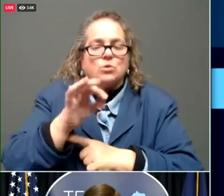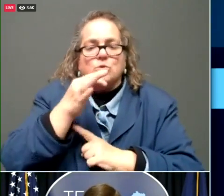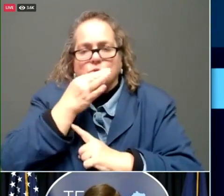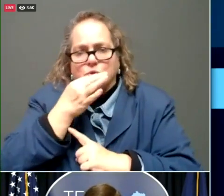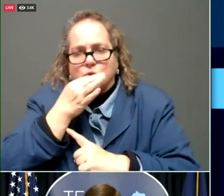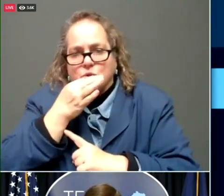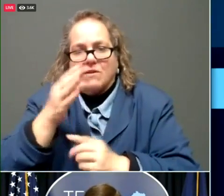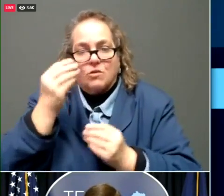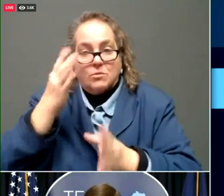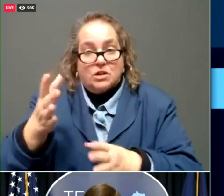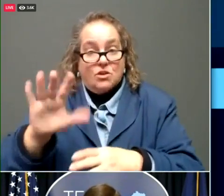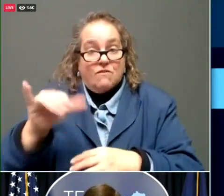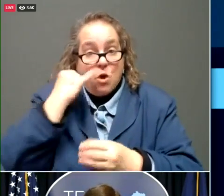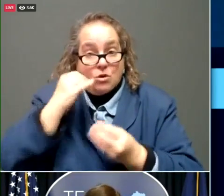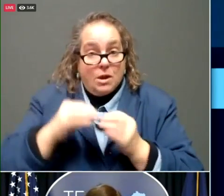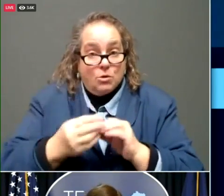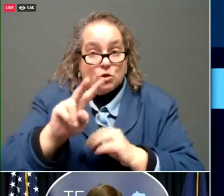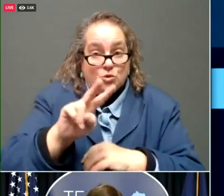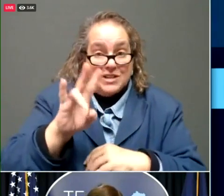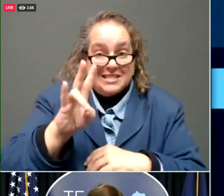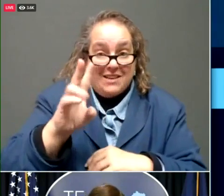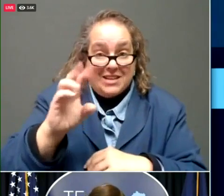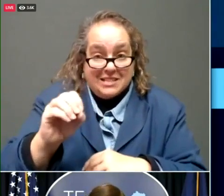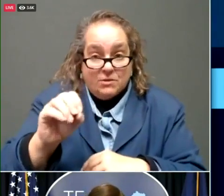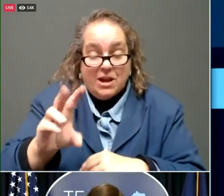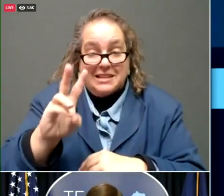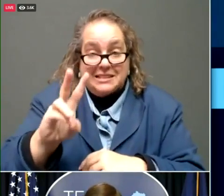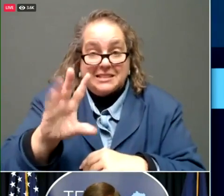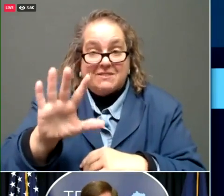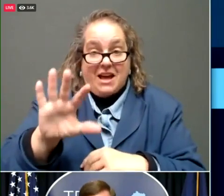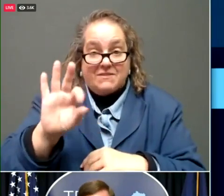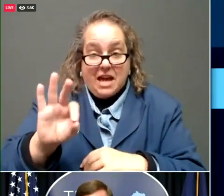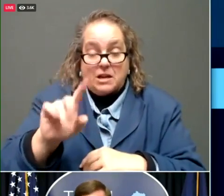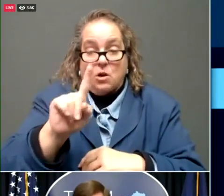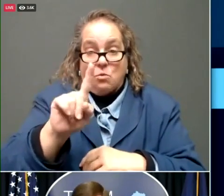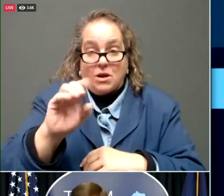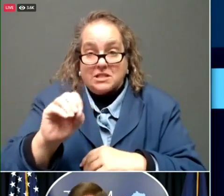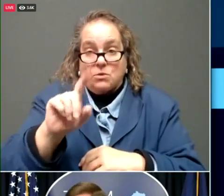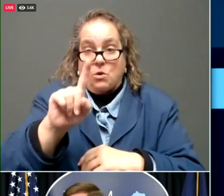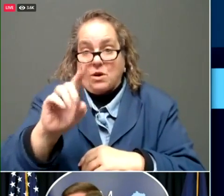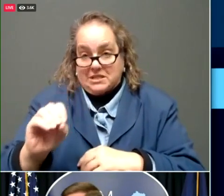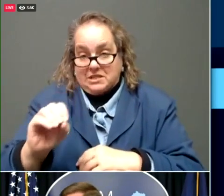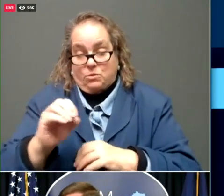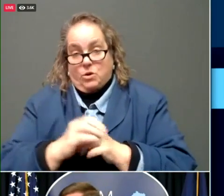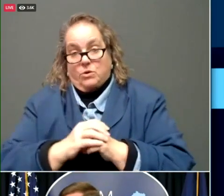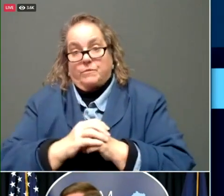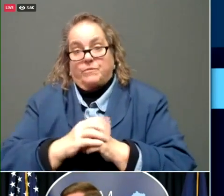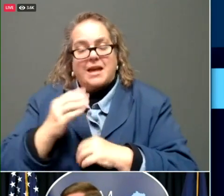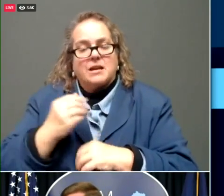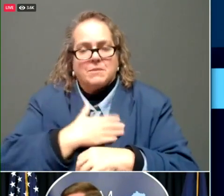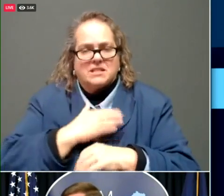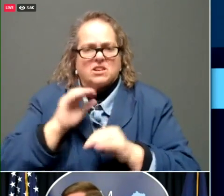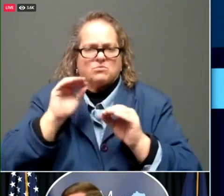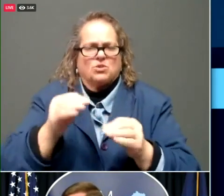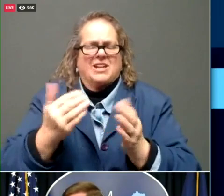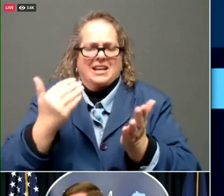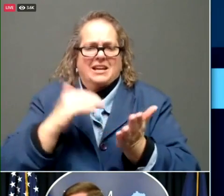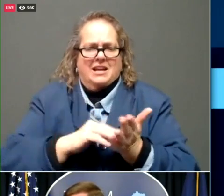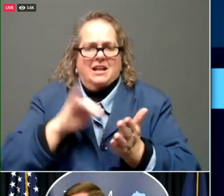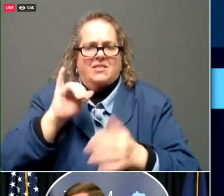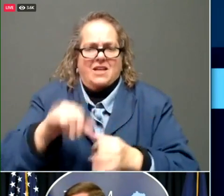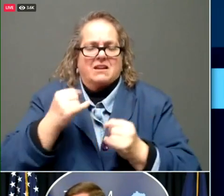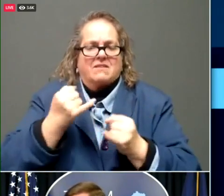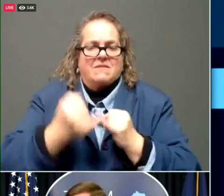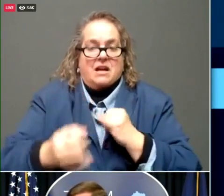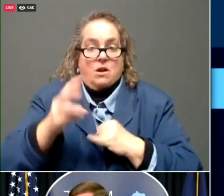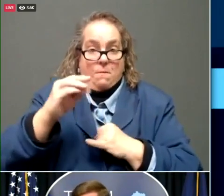-659-1010. And let's put up again, um, that final map,